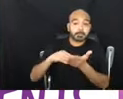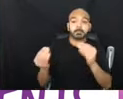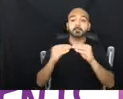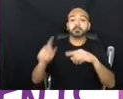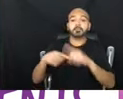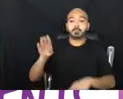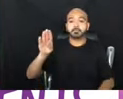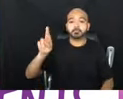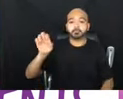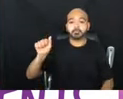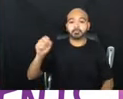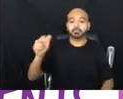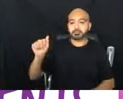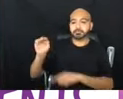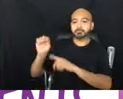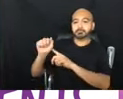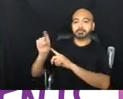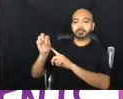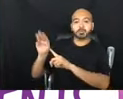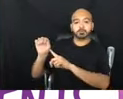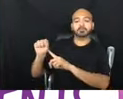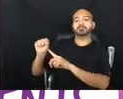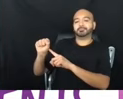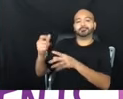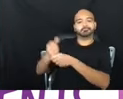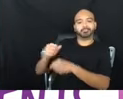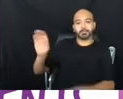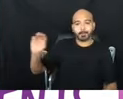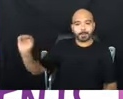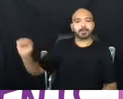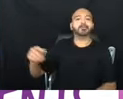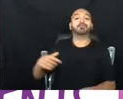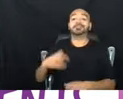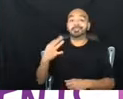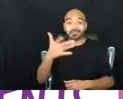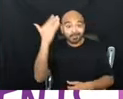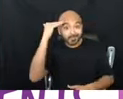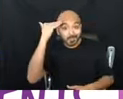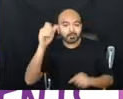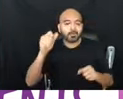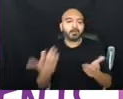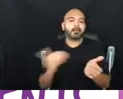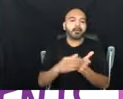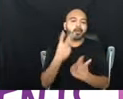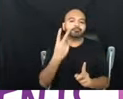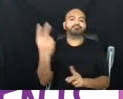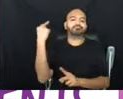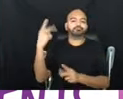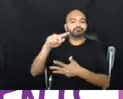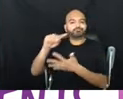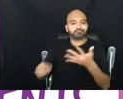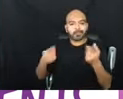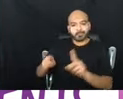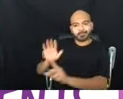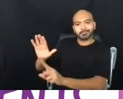her case as we go through it. And if you already know a lot about her, then this is an opportunity to revisit what happened to Brescia